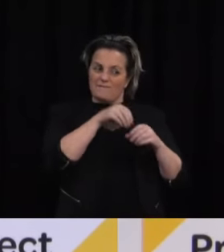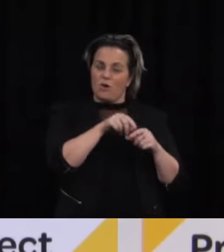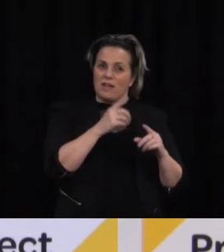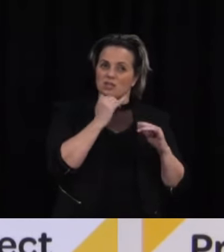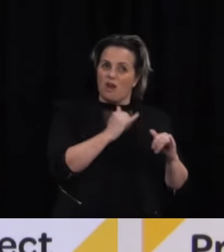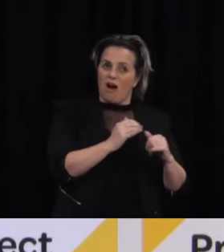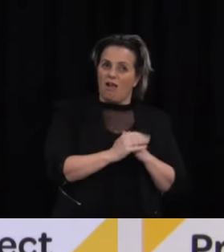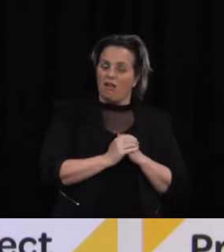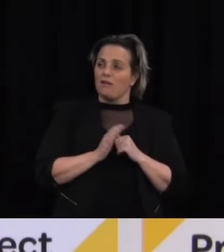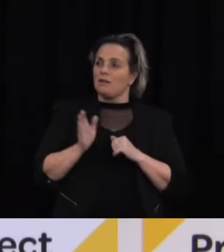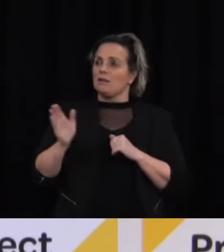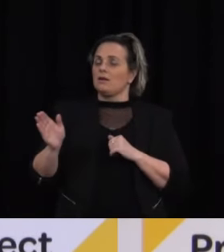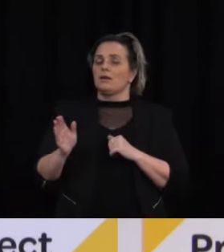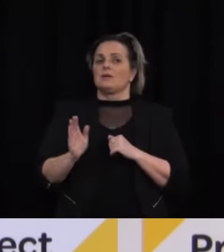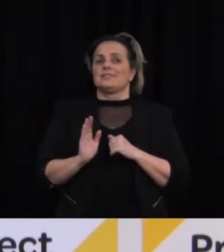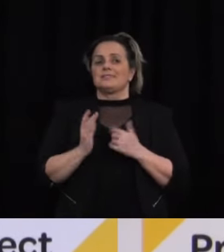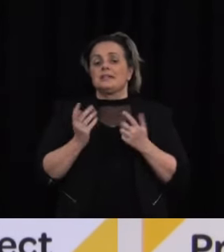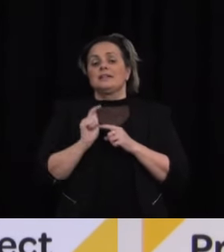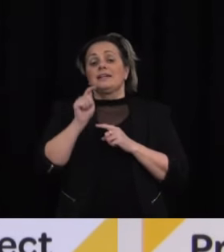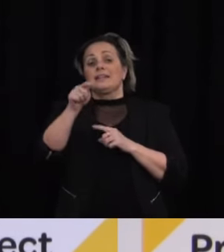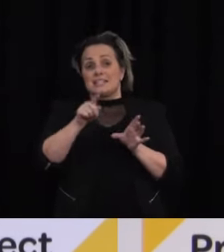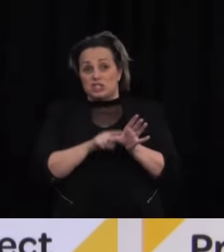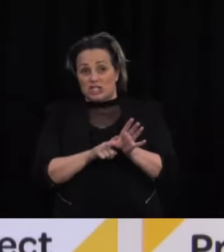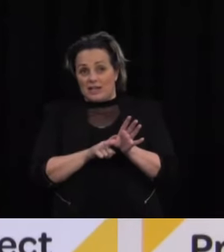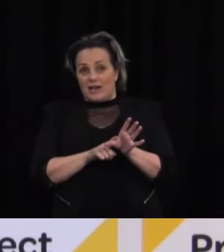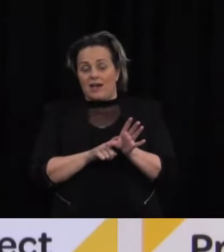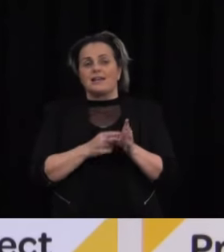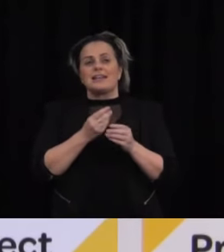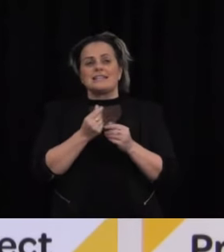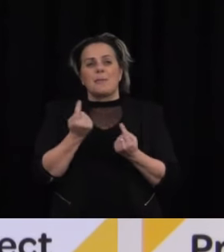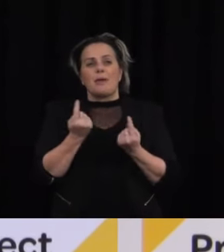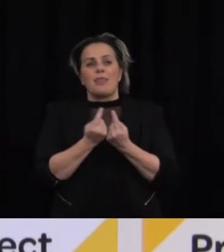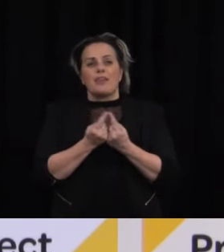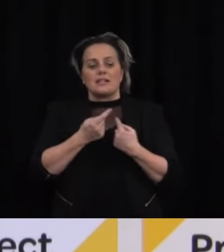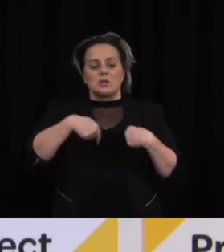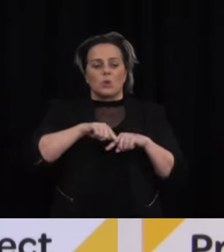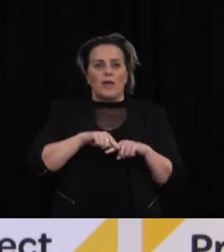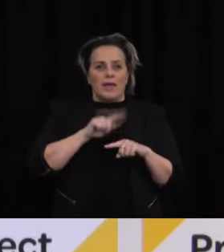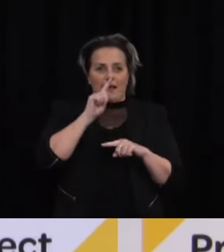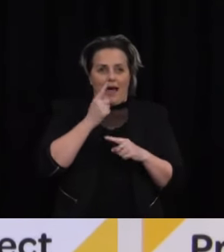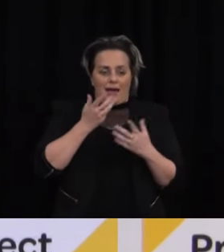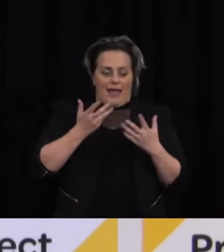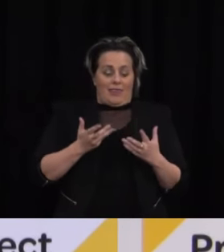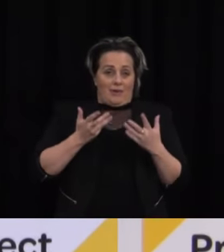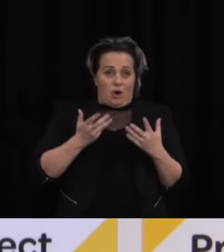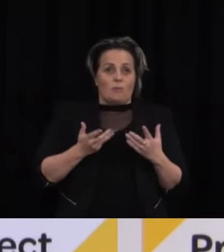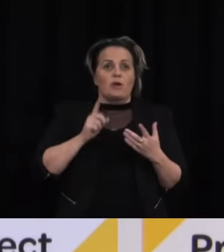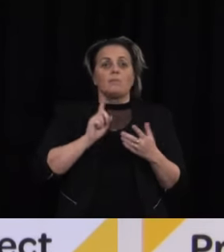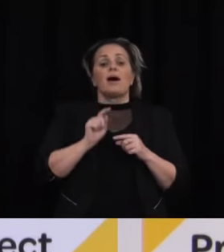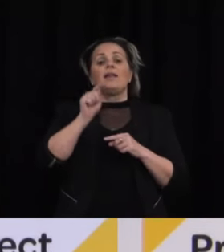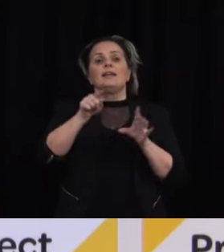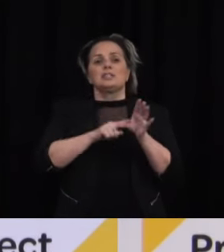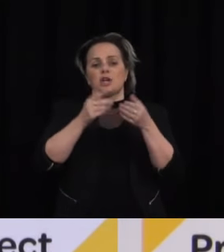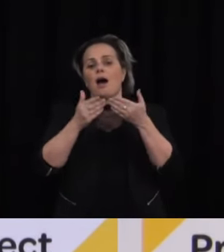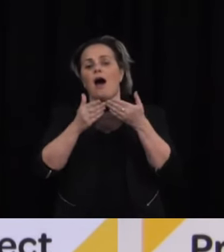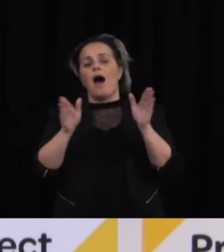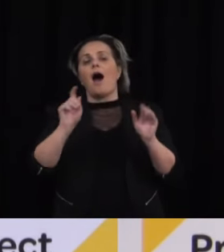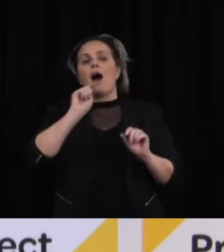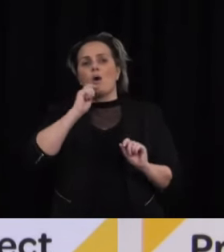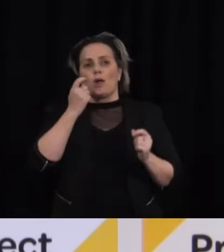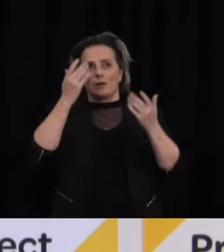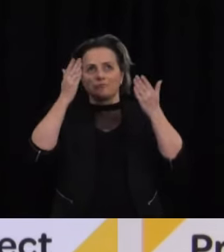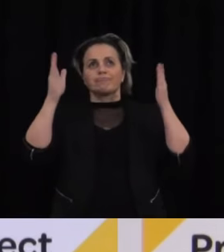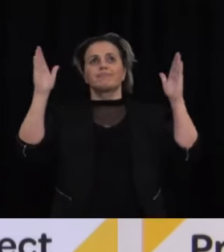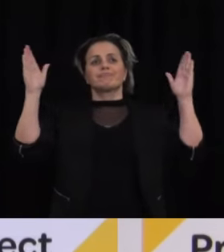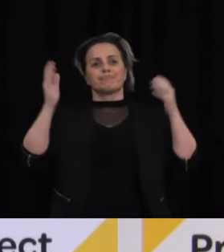new year, and we've talked about this before, is that some of the things that we might not have been willing to do previously we would be willing to do in the